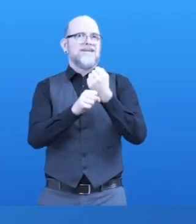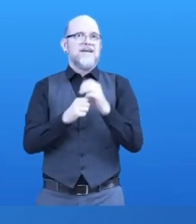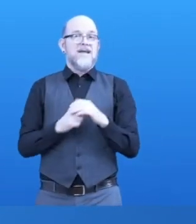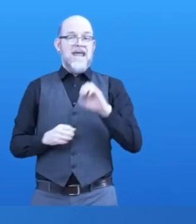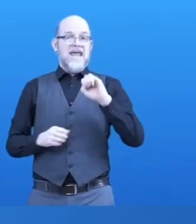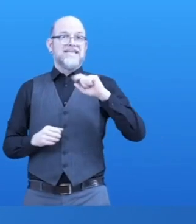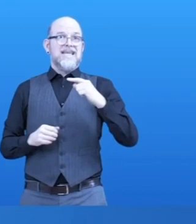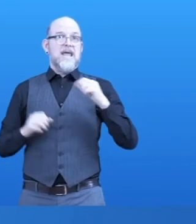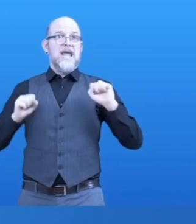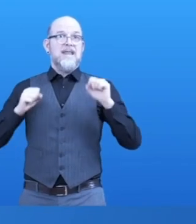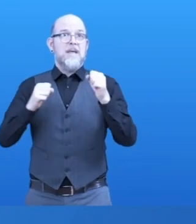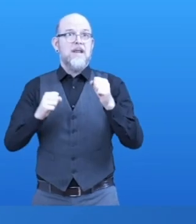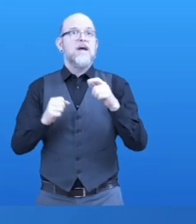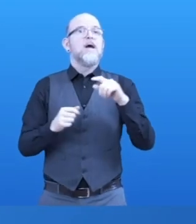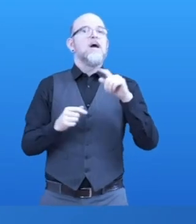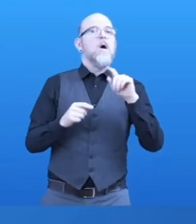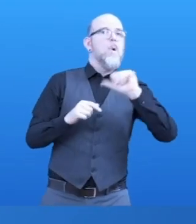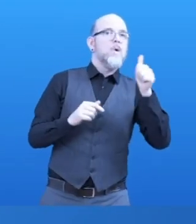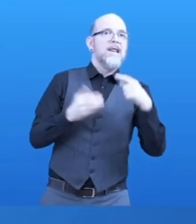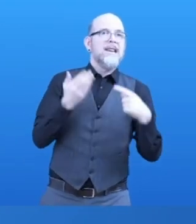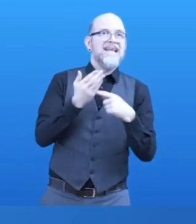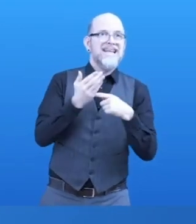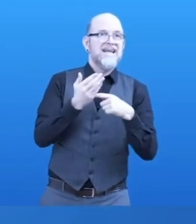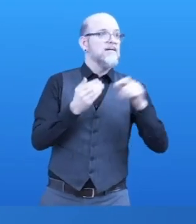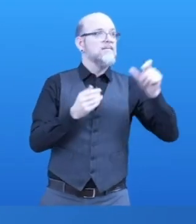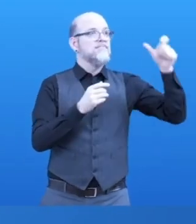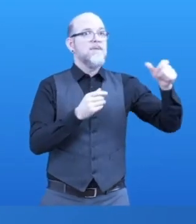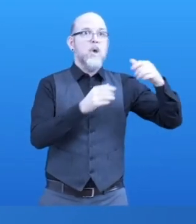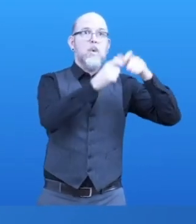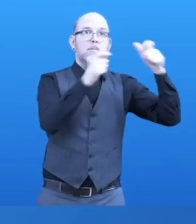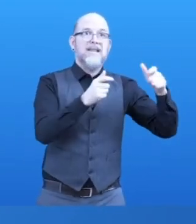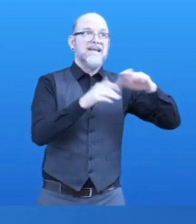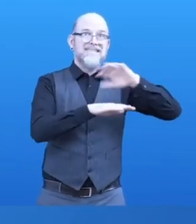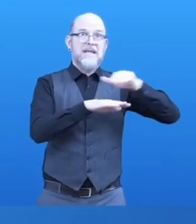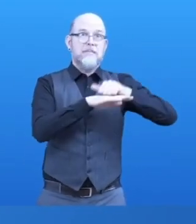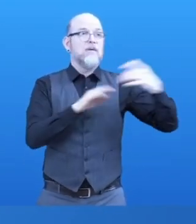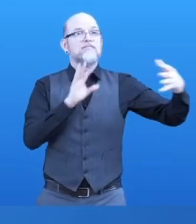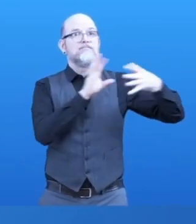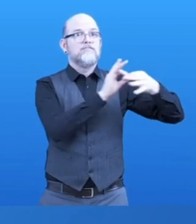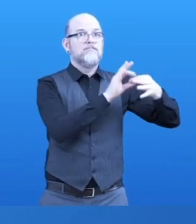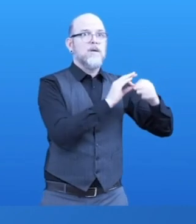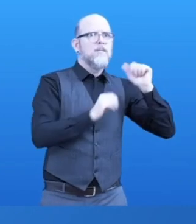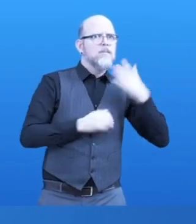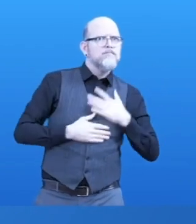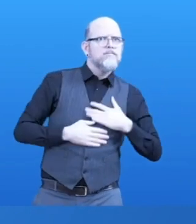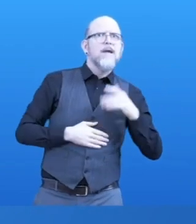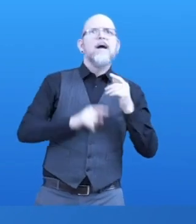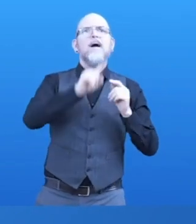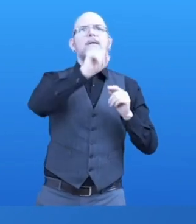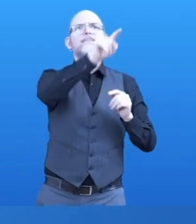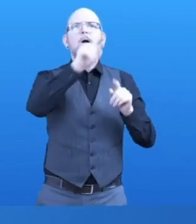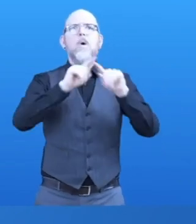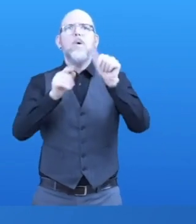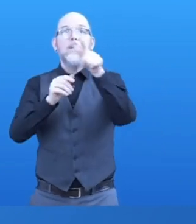world, learn best practices and better support the local disability community. Having the honour of receiving a Zero Project Award has